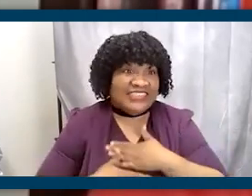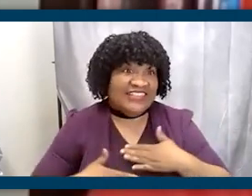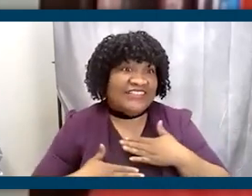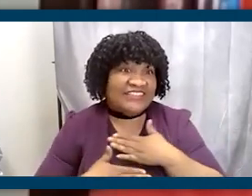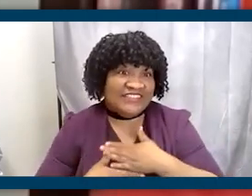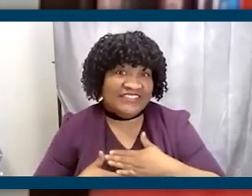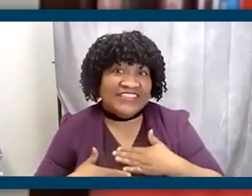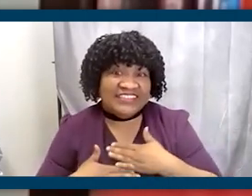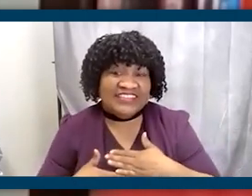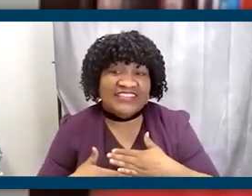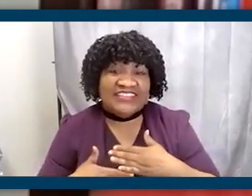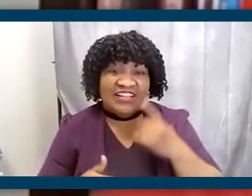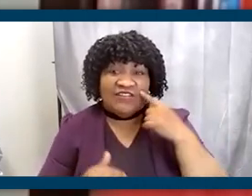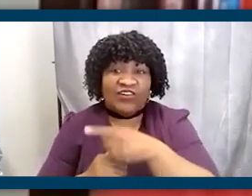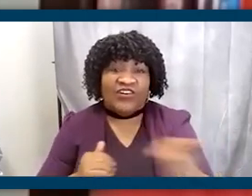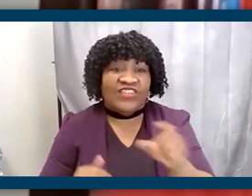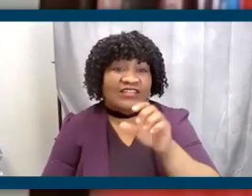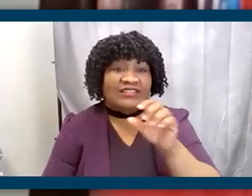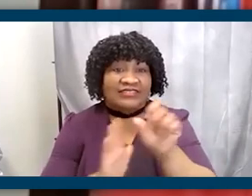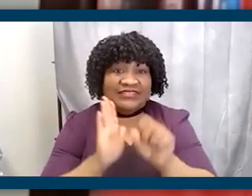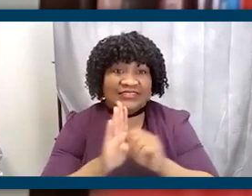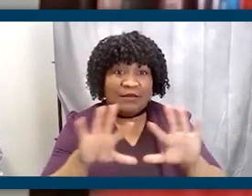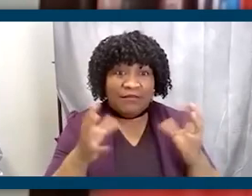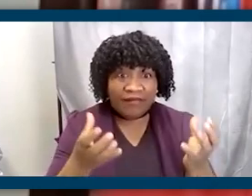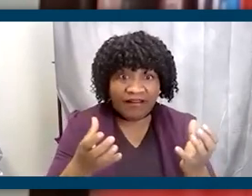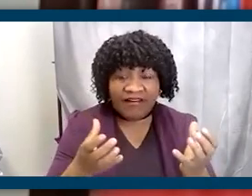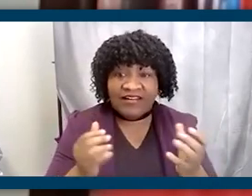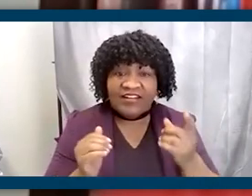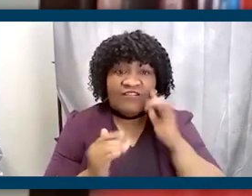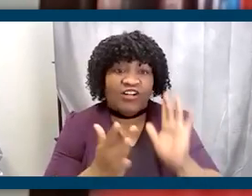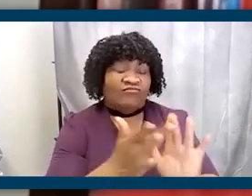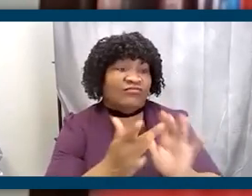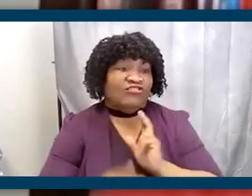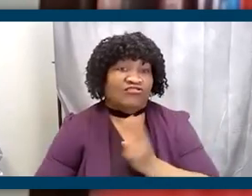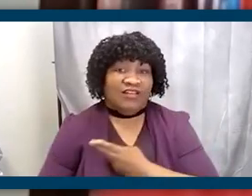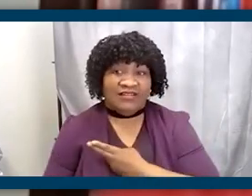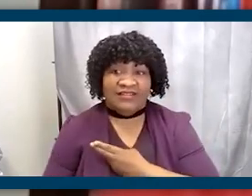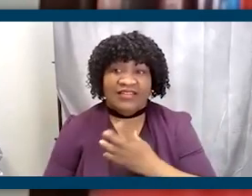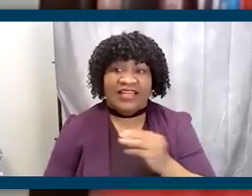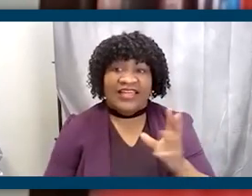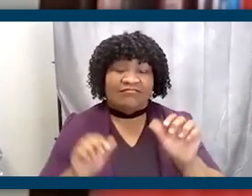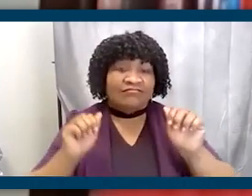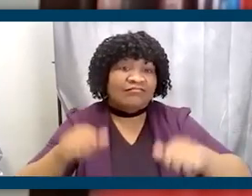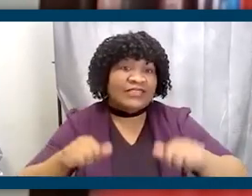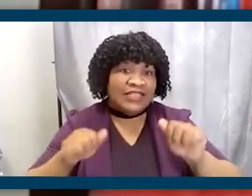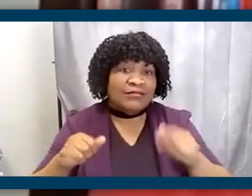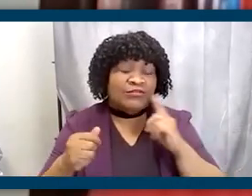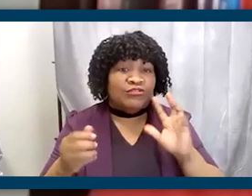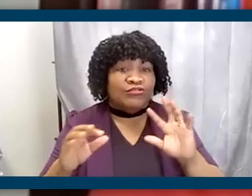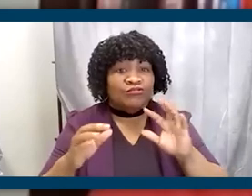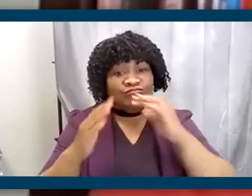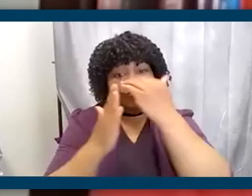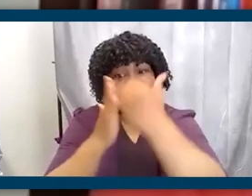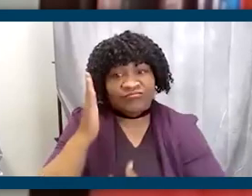the state party for reaching out to us and, and being able to put together